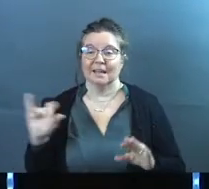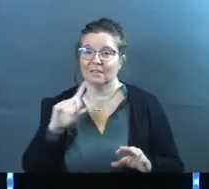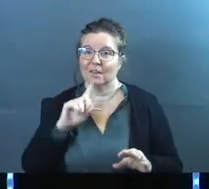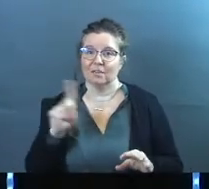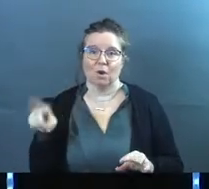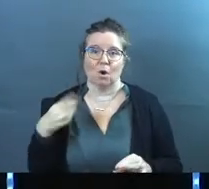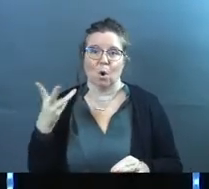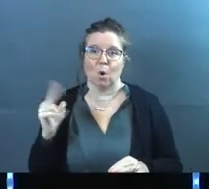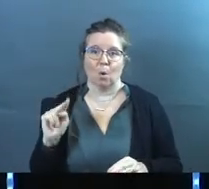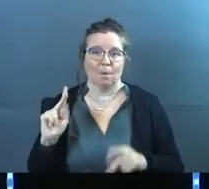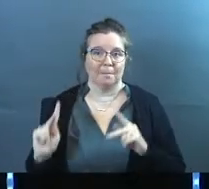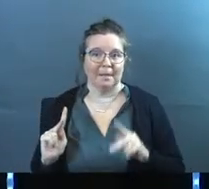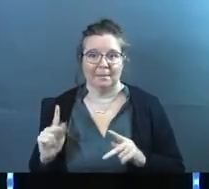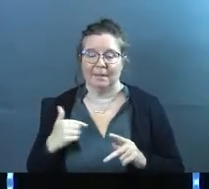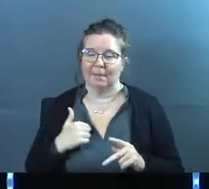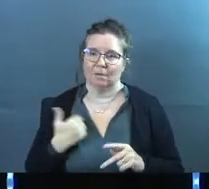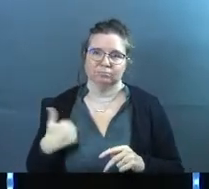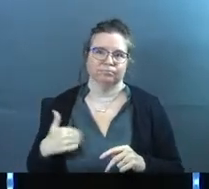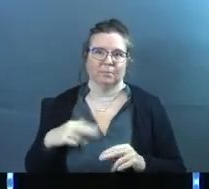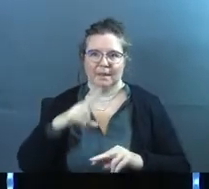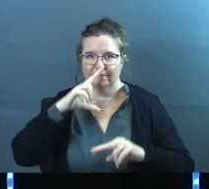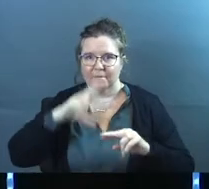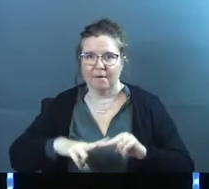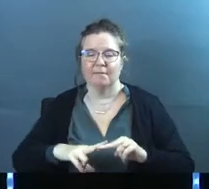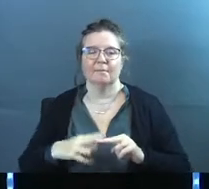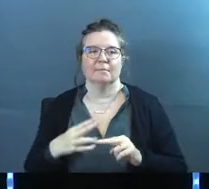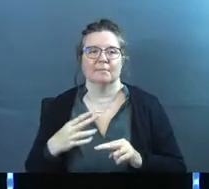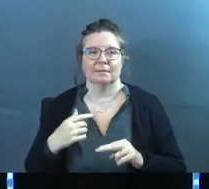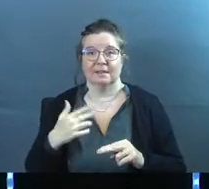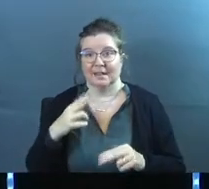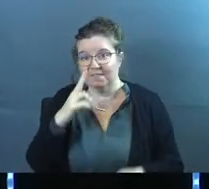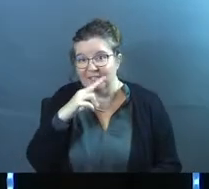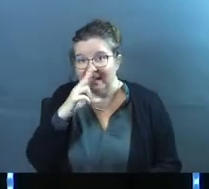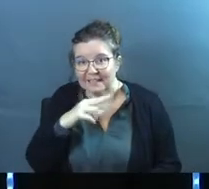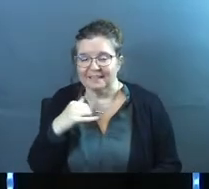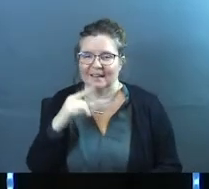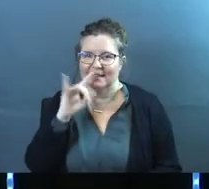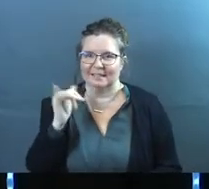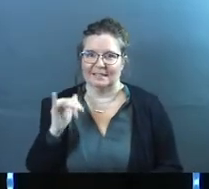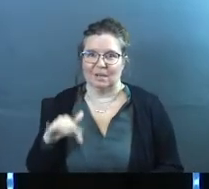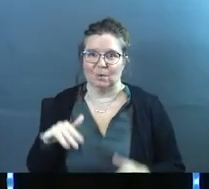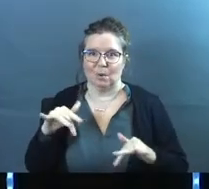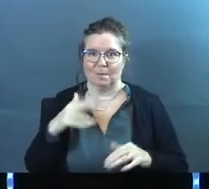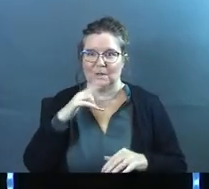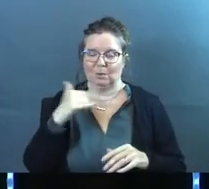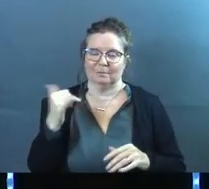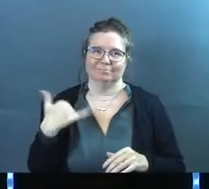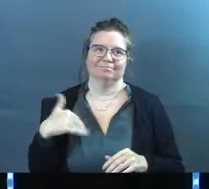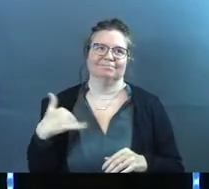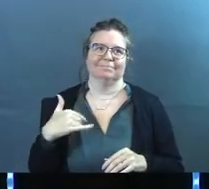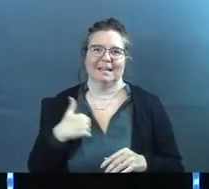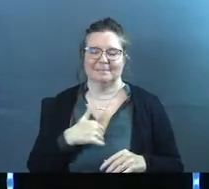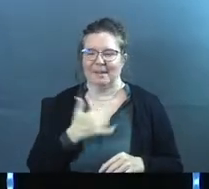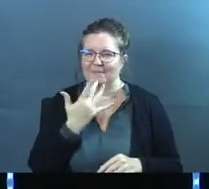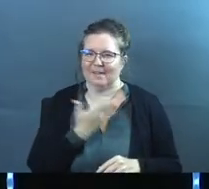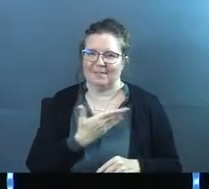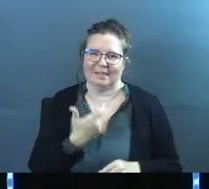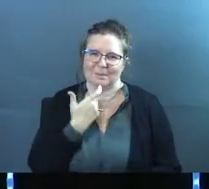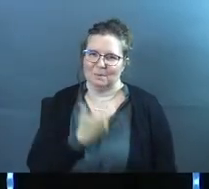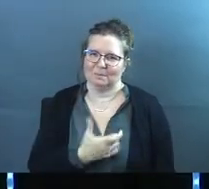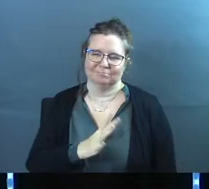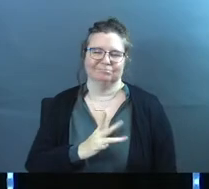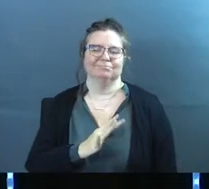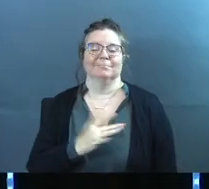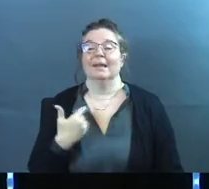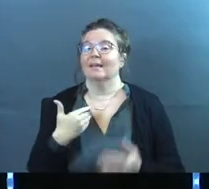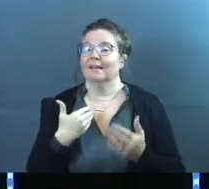Like, they're their own people. They're just the bomb. They're fun. They're funny. Our kids are like growing in humor like crazy, and it's my favorite thing in the world.